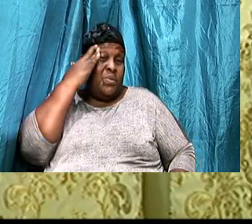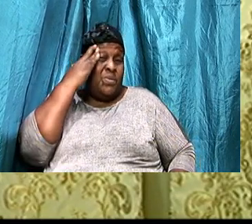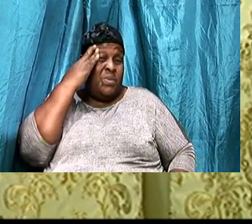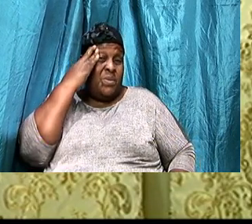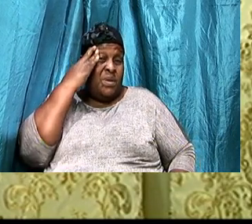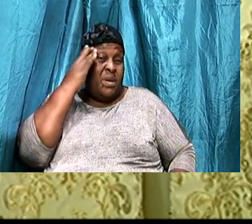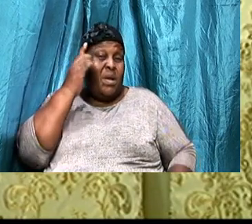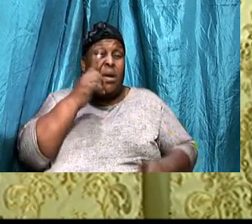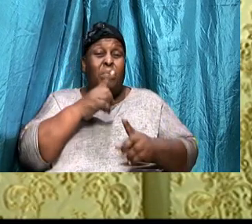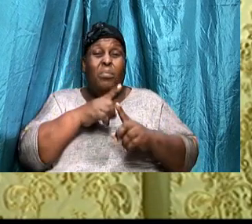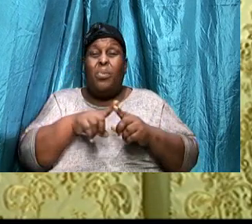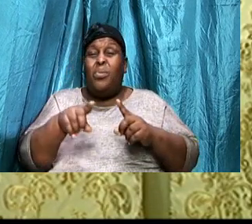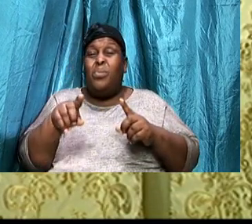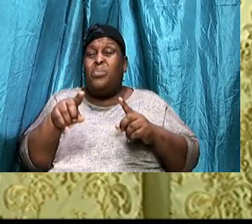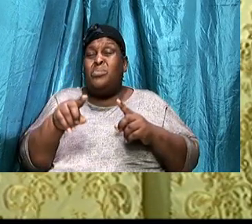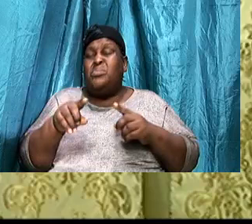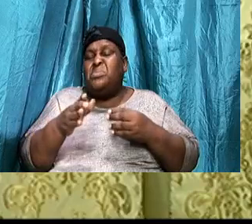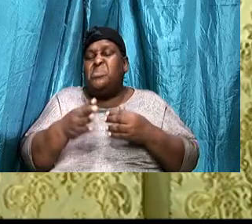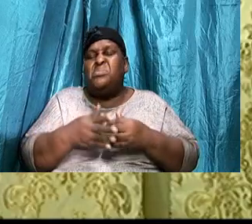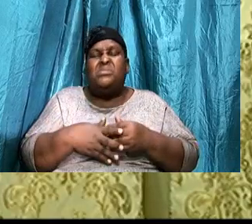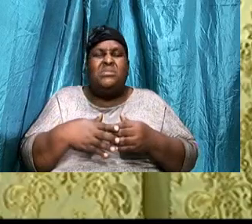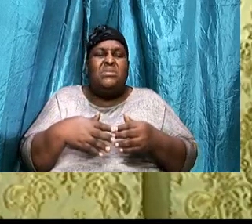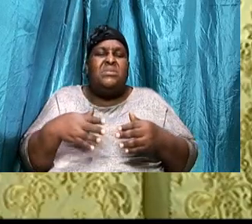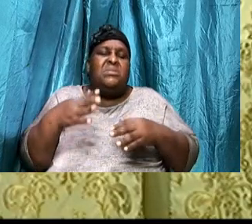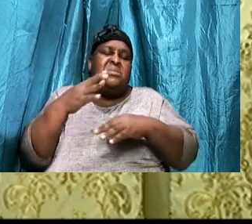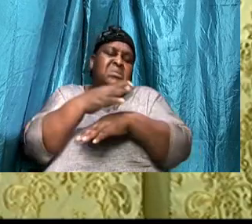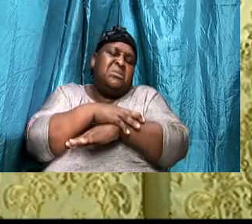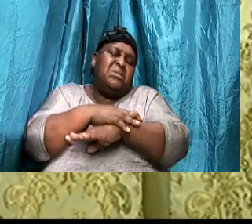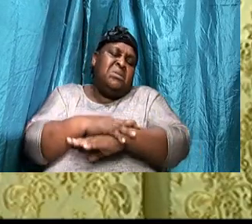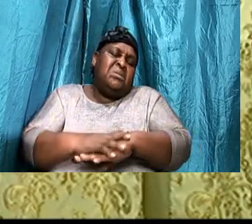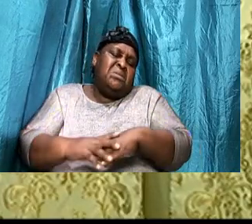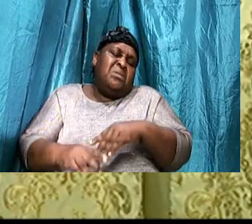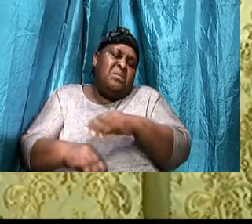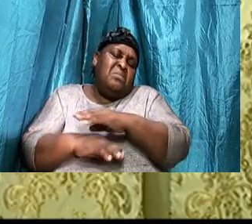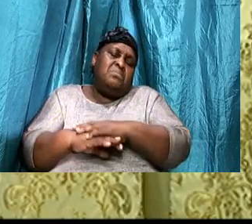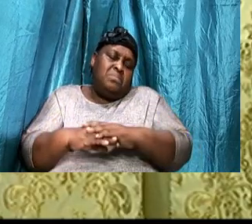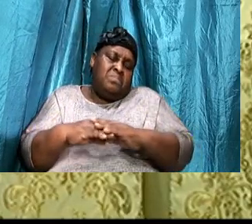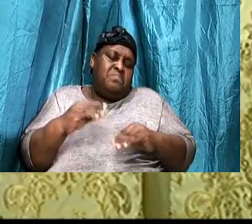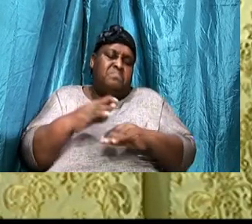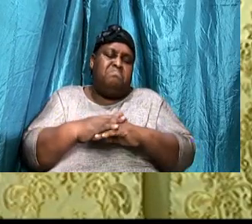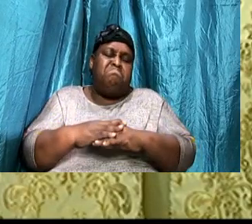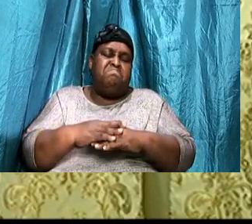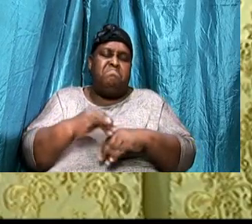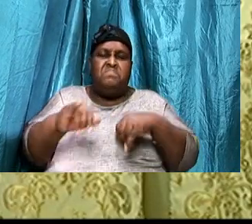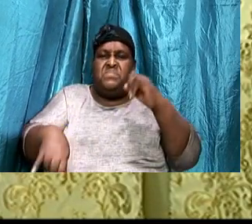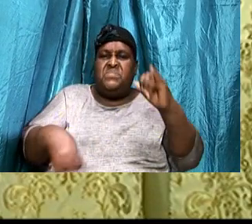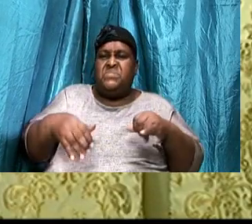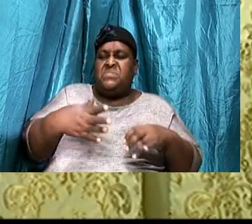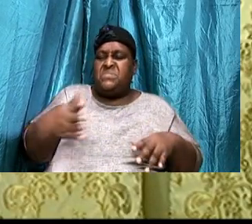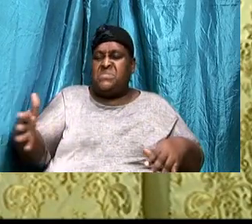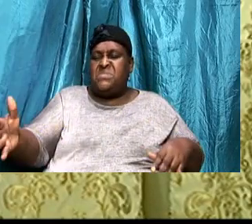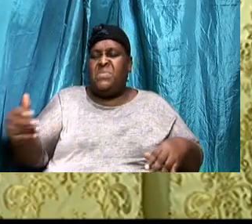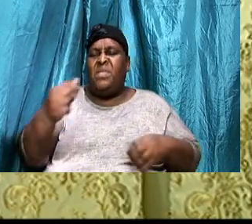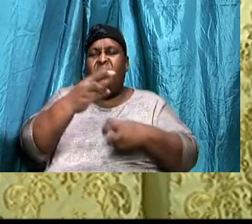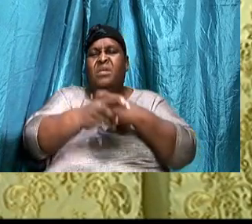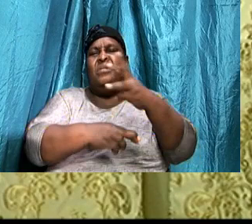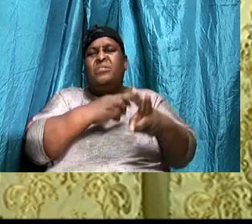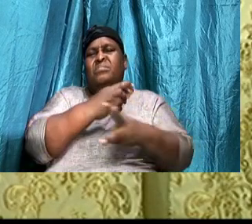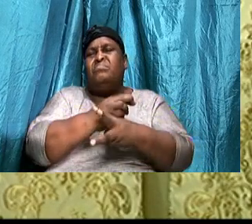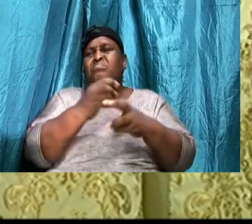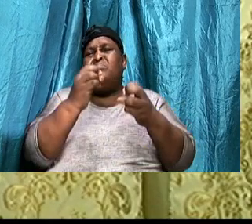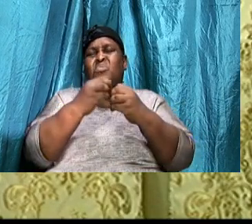But are too cozy, With enjoying, The things of the world, Rather than, Separating themselves,